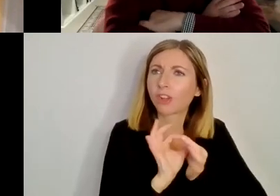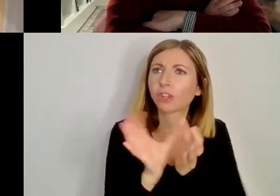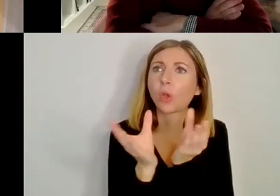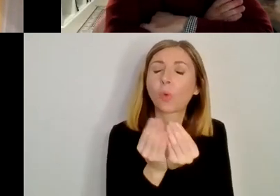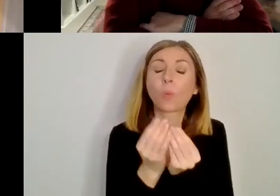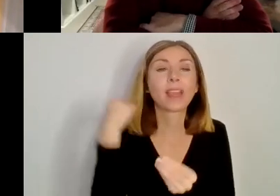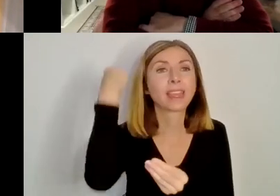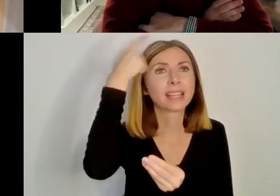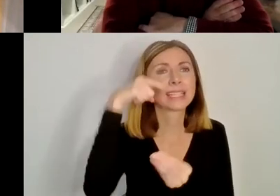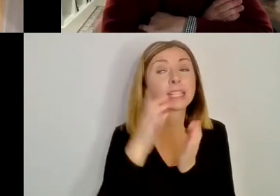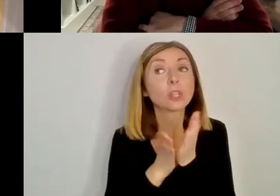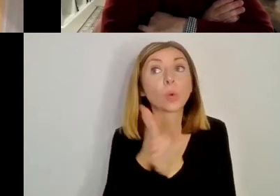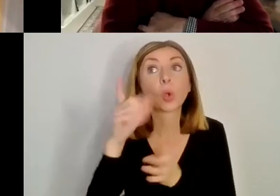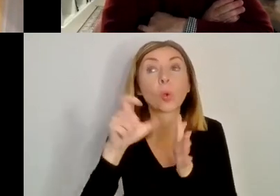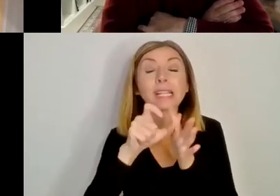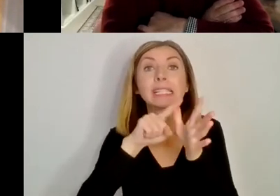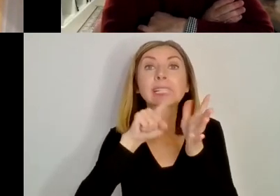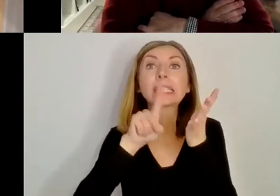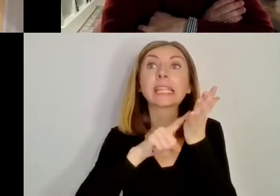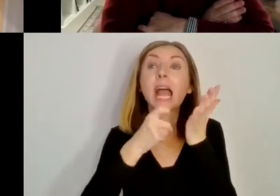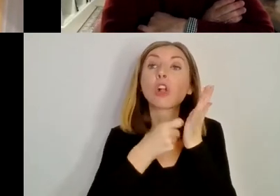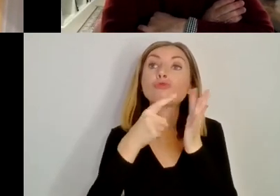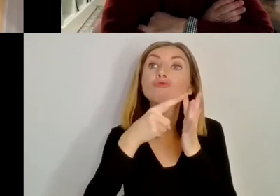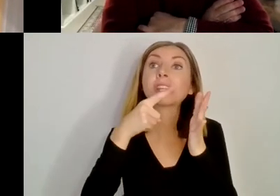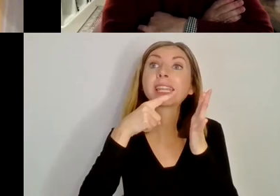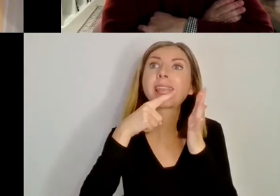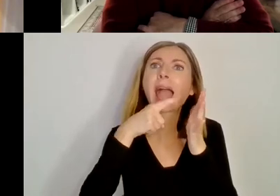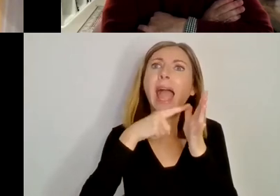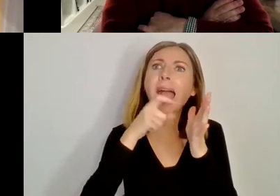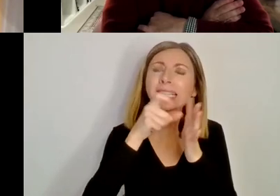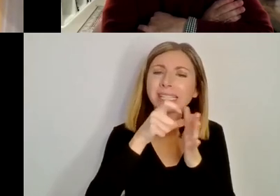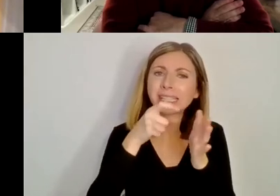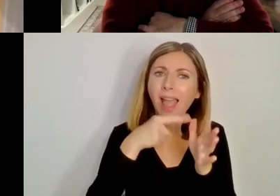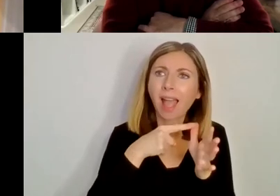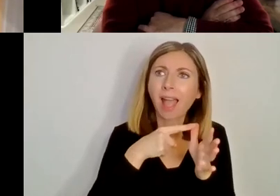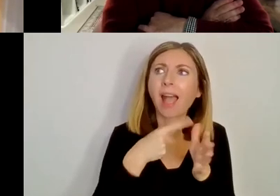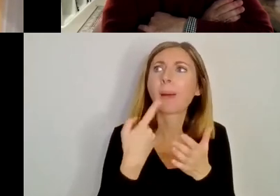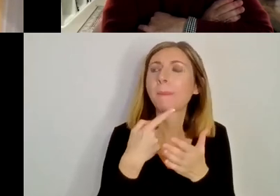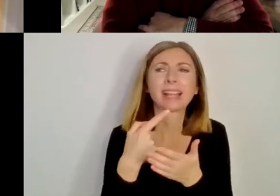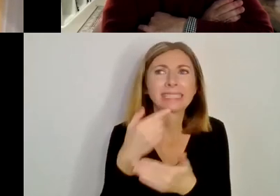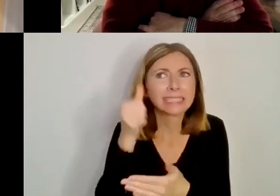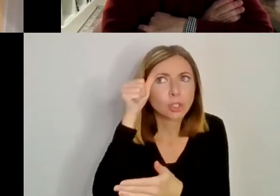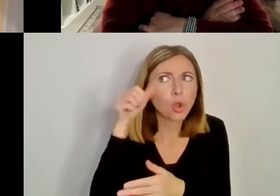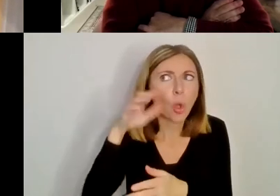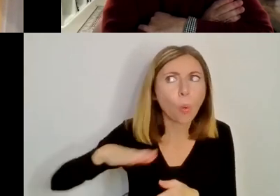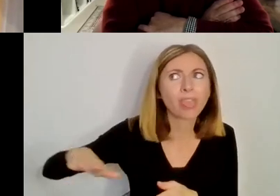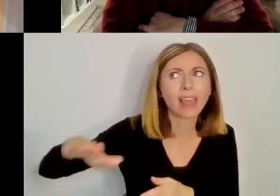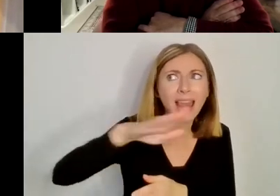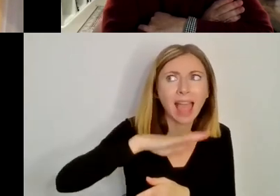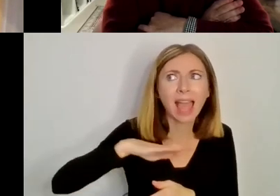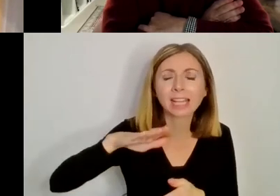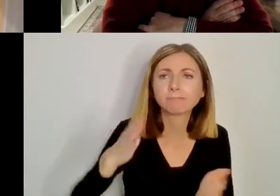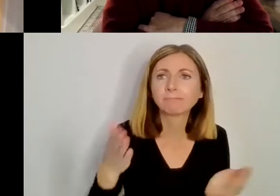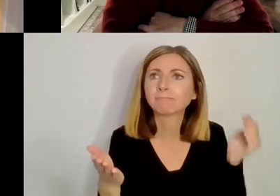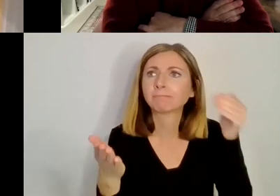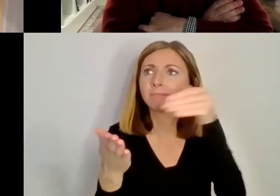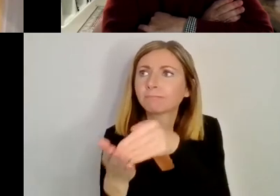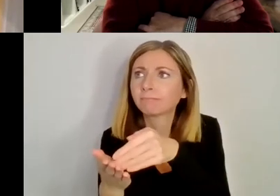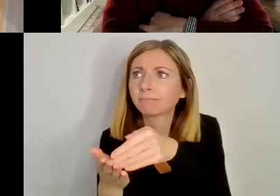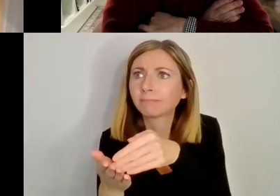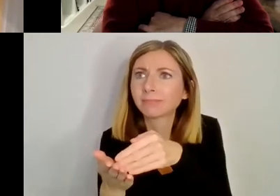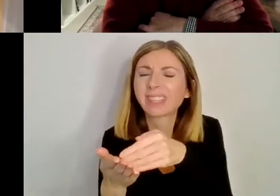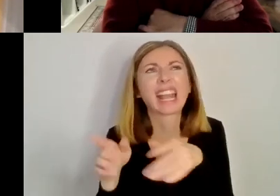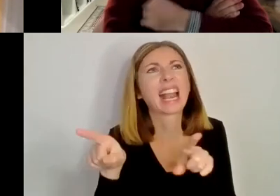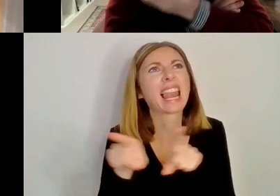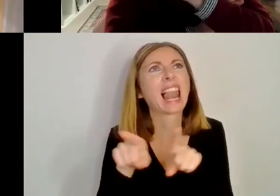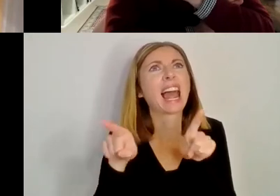on the other side of Strunemula but wasn't really unknown land to them. The date we had for the Gales coming over to Scotland has always been